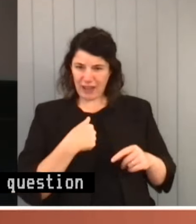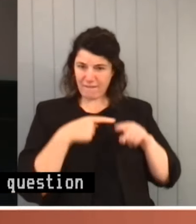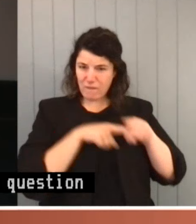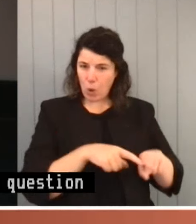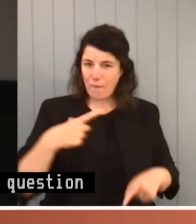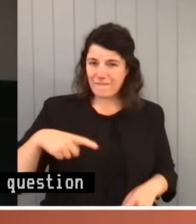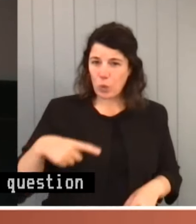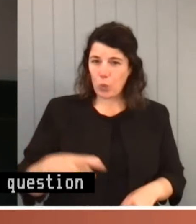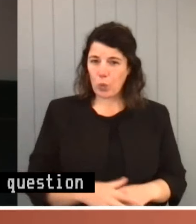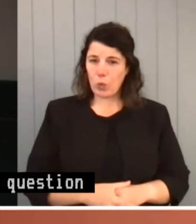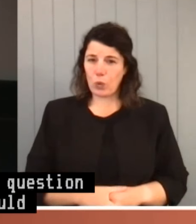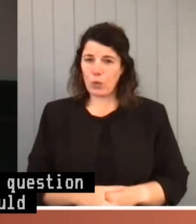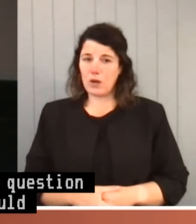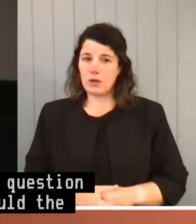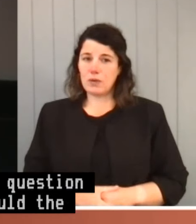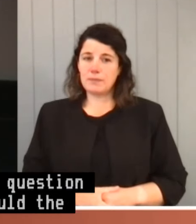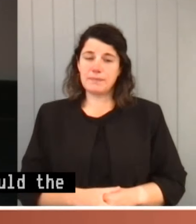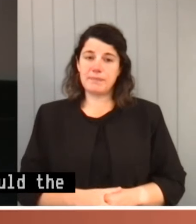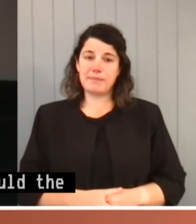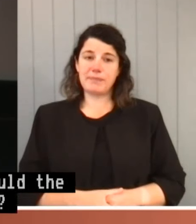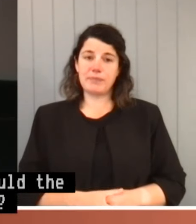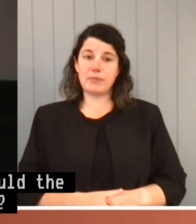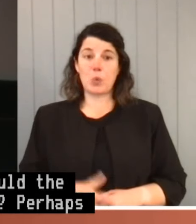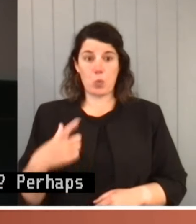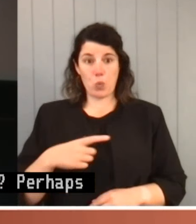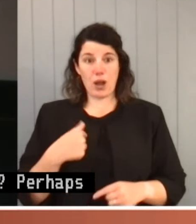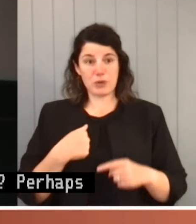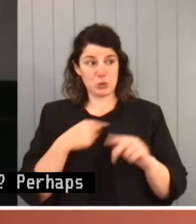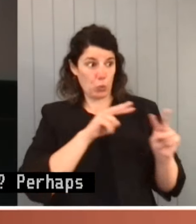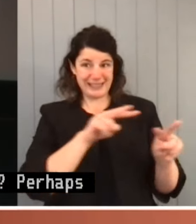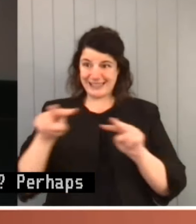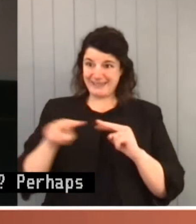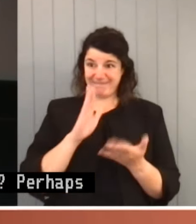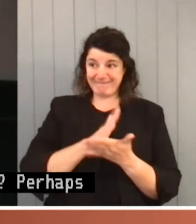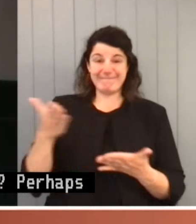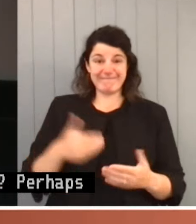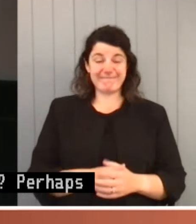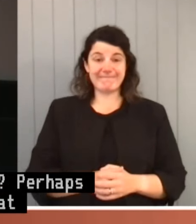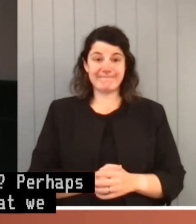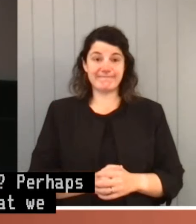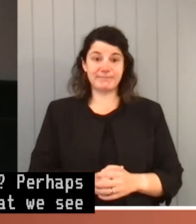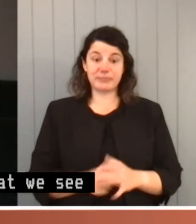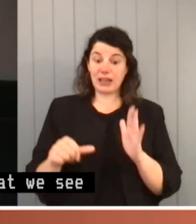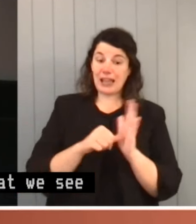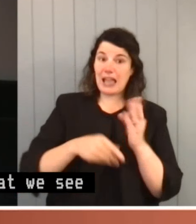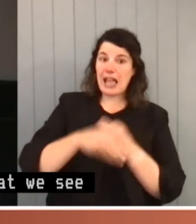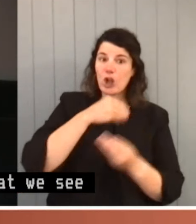Perhaps because it accords with what we see ourselves. Causative factors include economic imbalance,